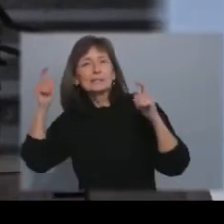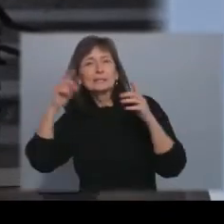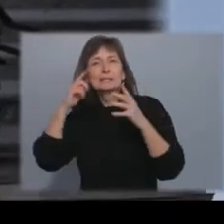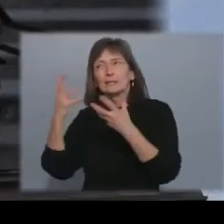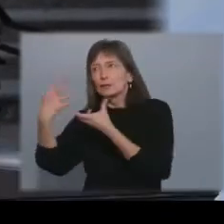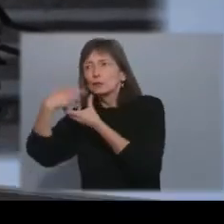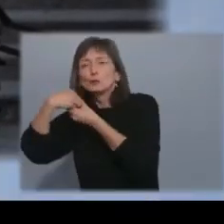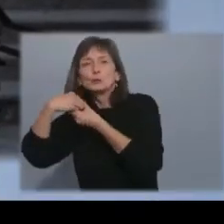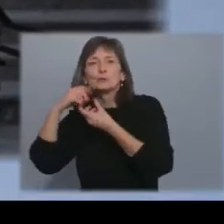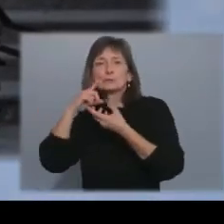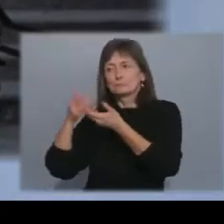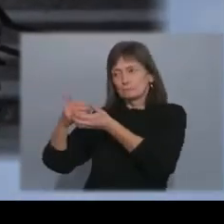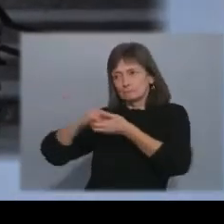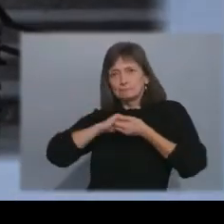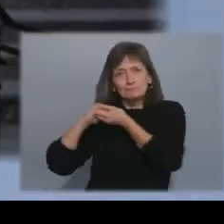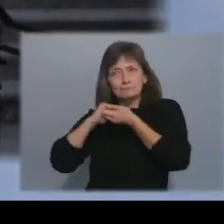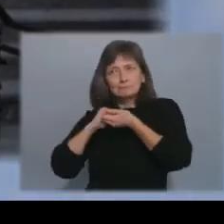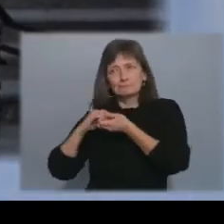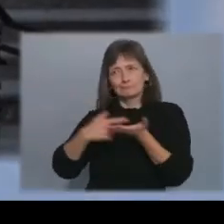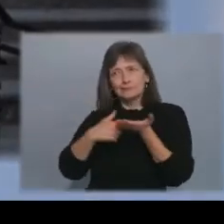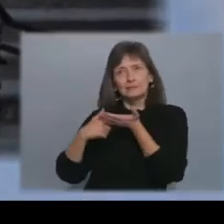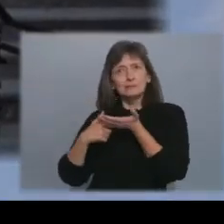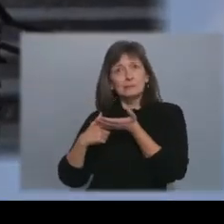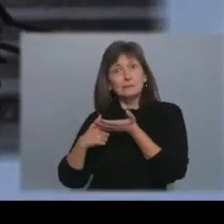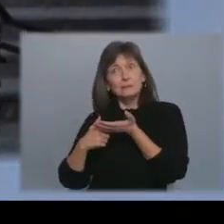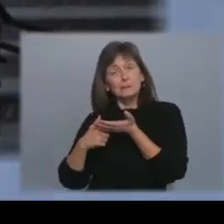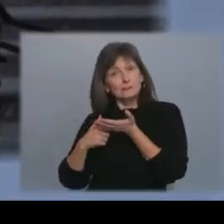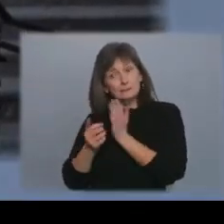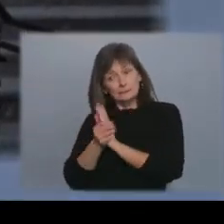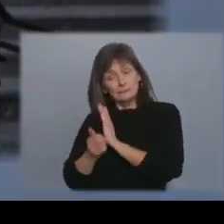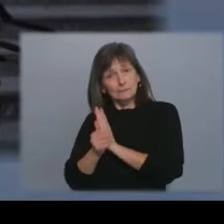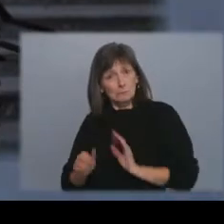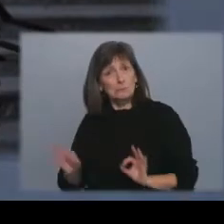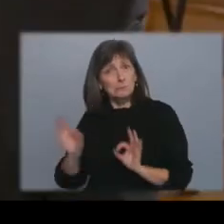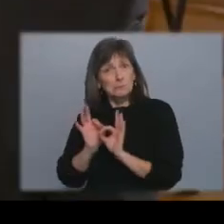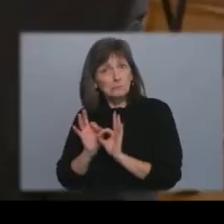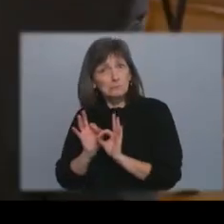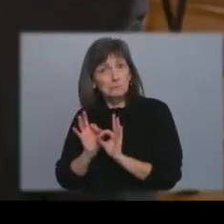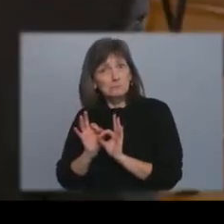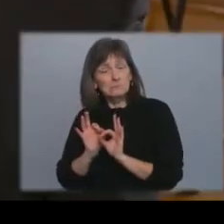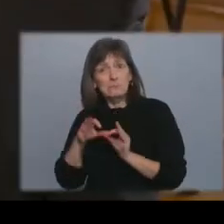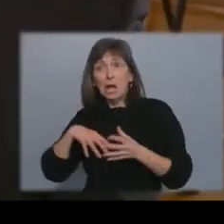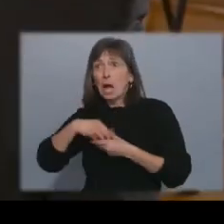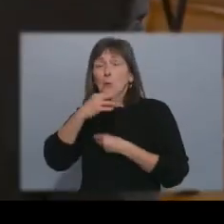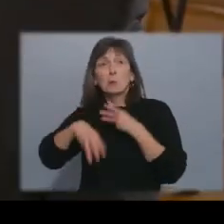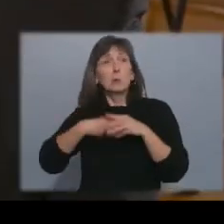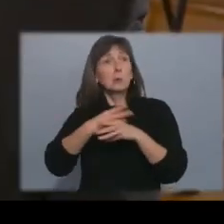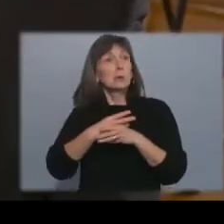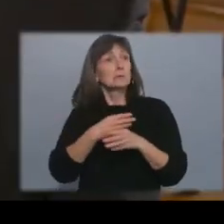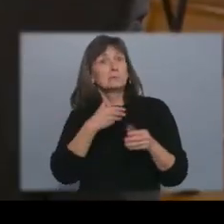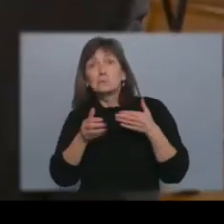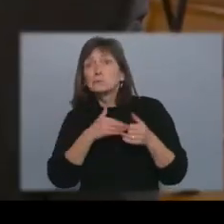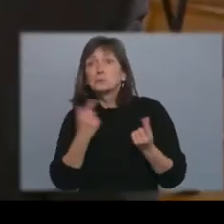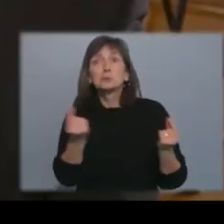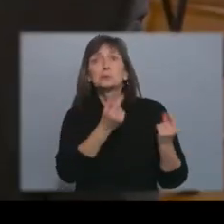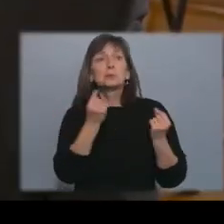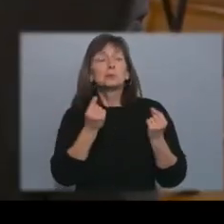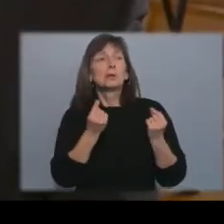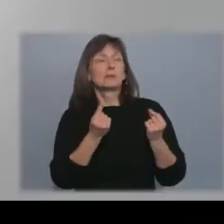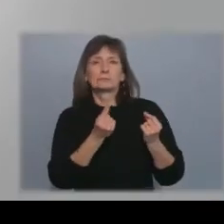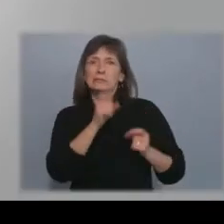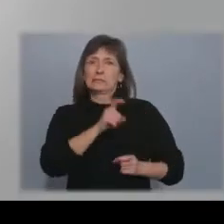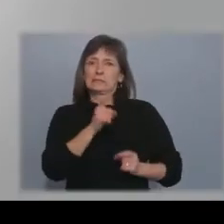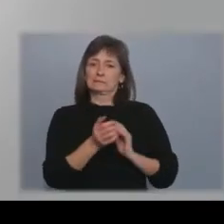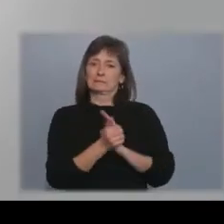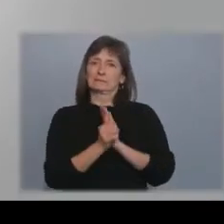it's very important and they're skills that will take you anywhere uh no matter what the situation you encounter when you leave high school